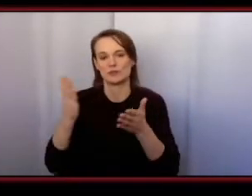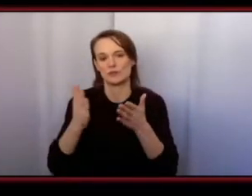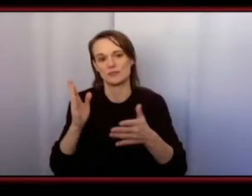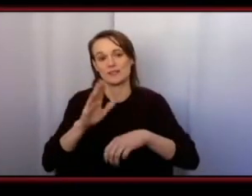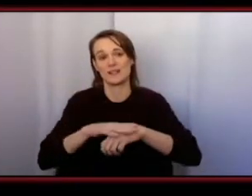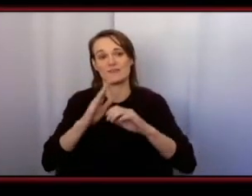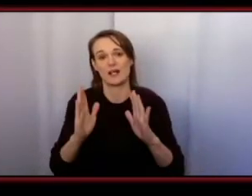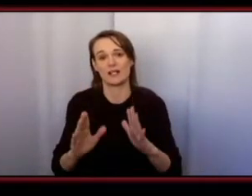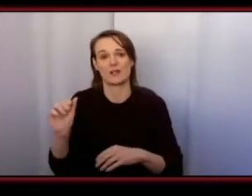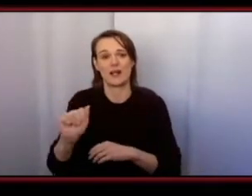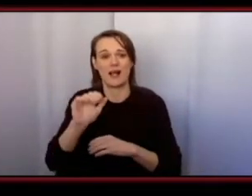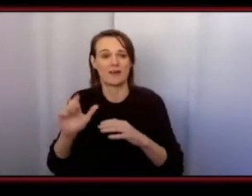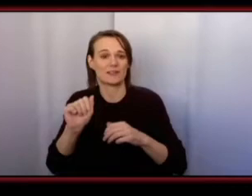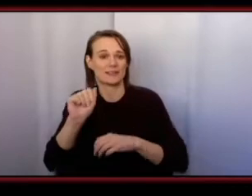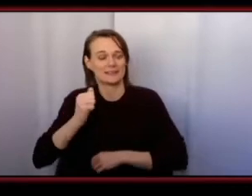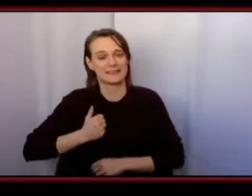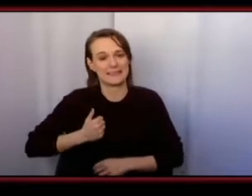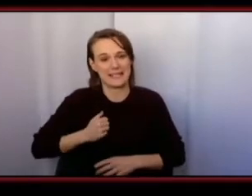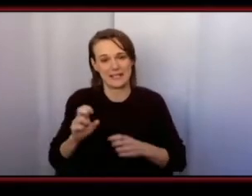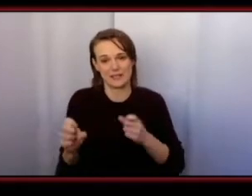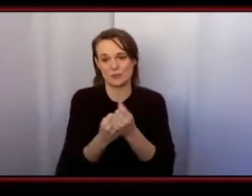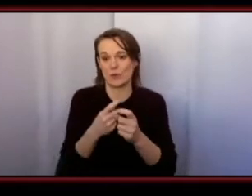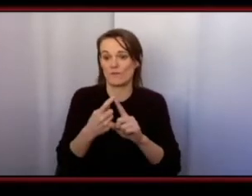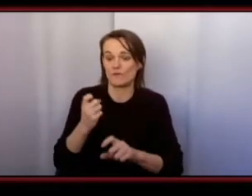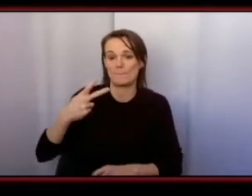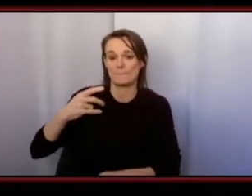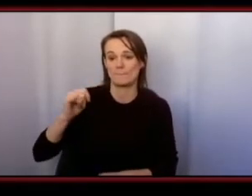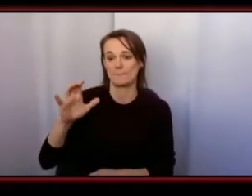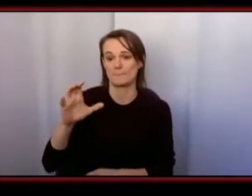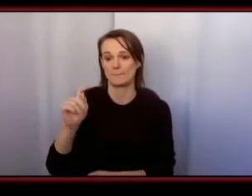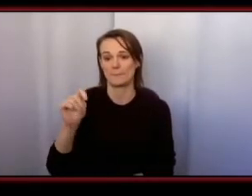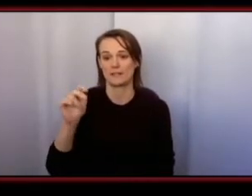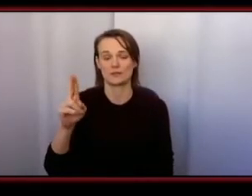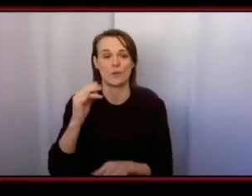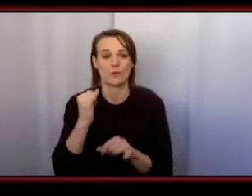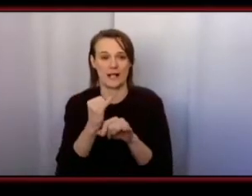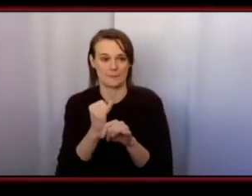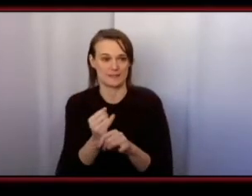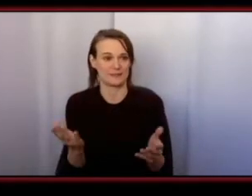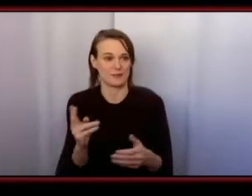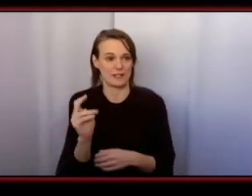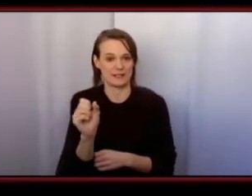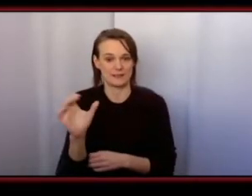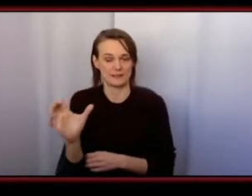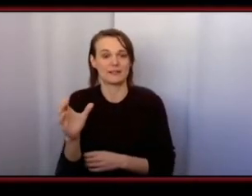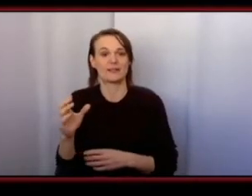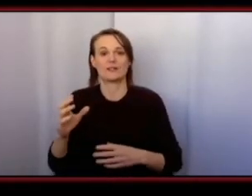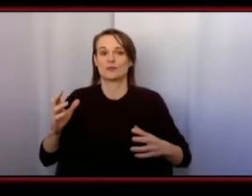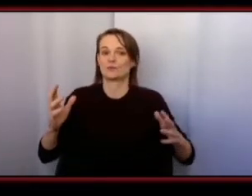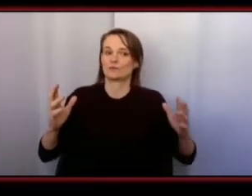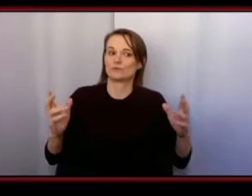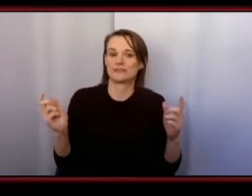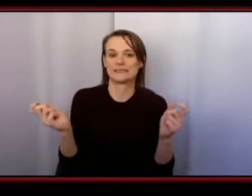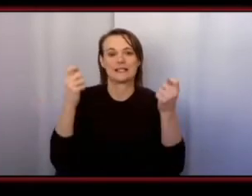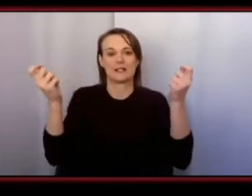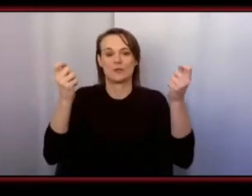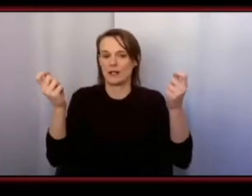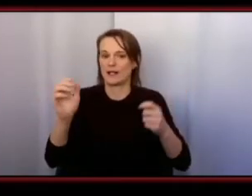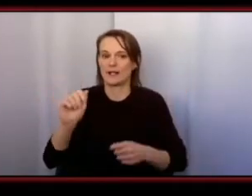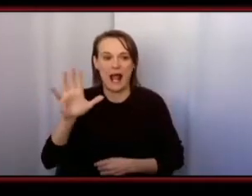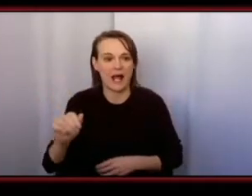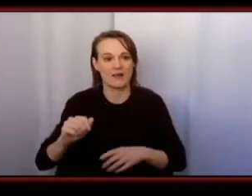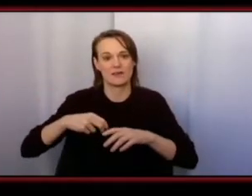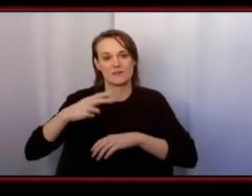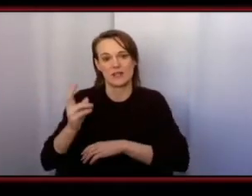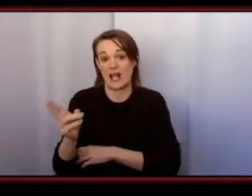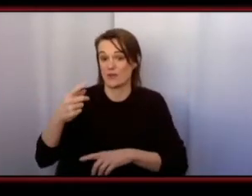support i'm based out of the pigto campus at NSCC celebrating african african heritage month is at the top of our priority